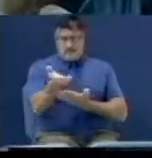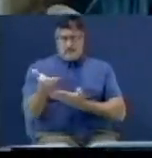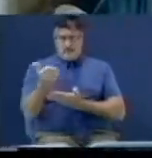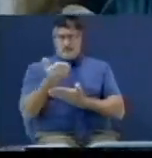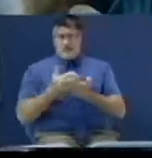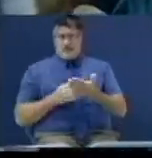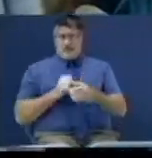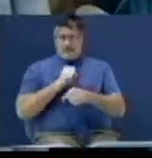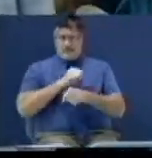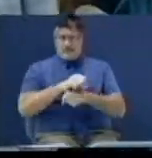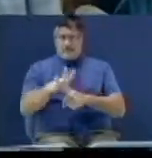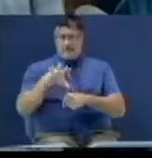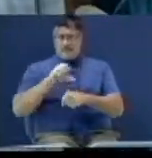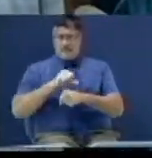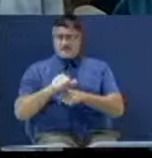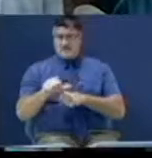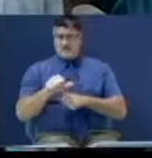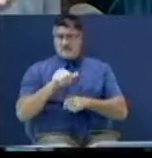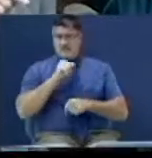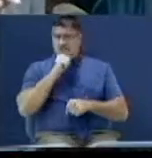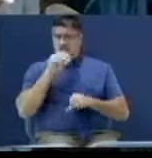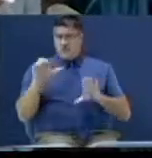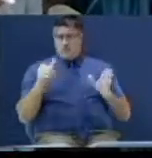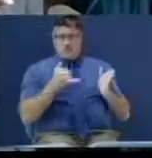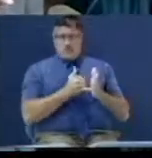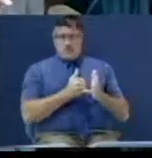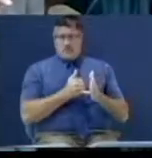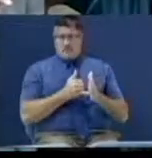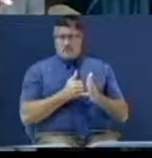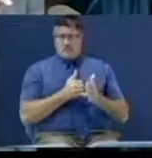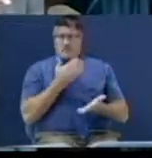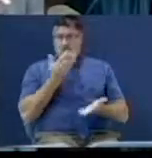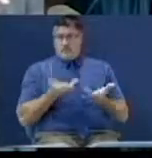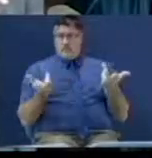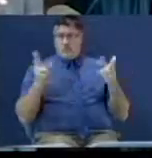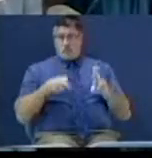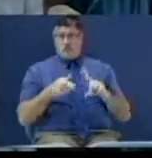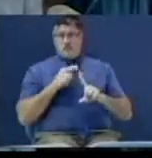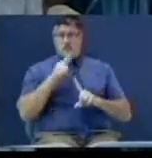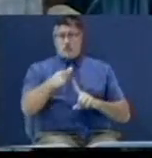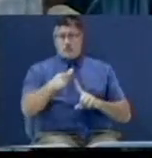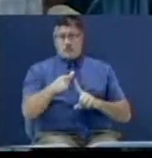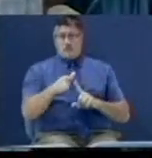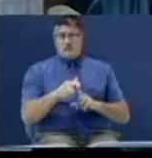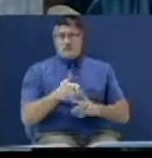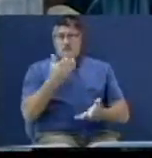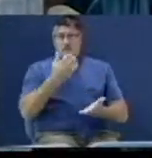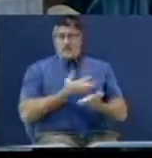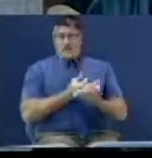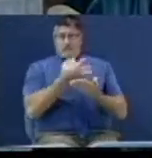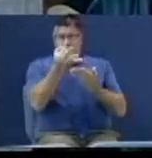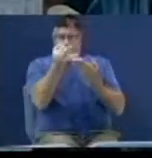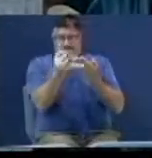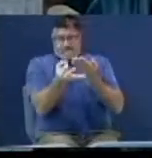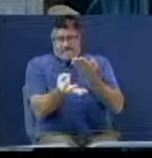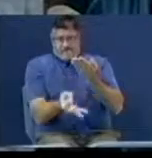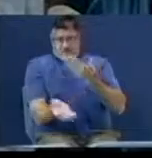that because you may hit it yourself and you may fall into that trap